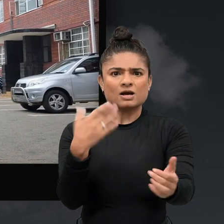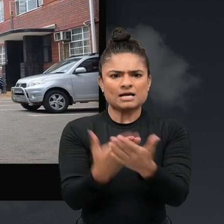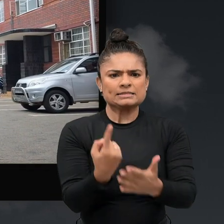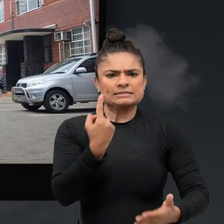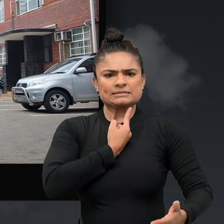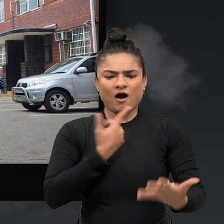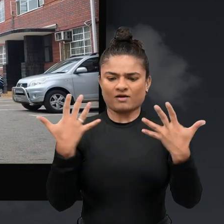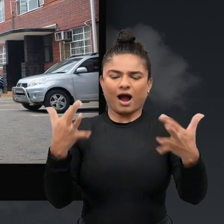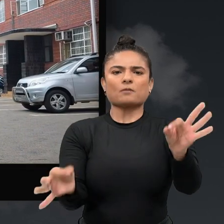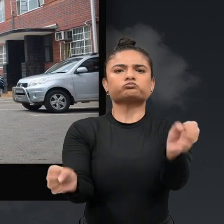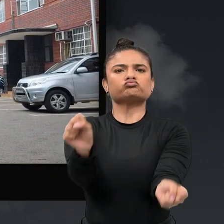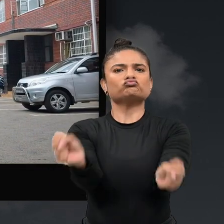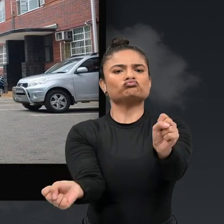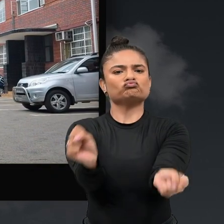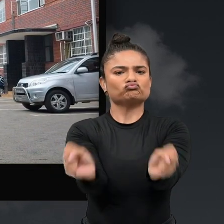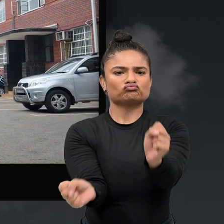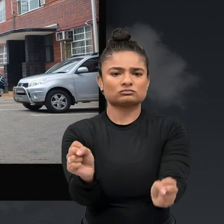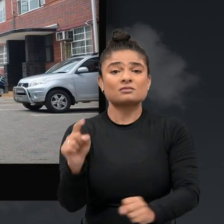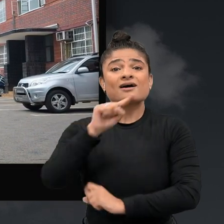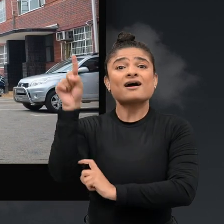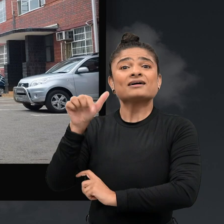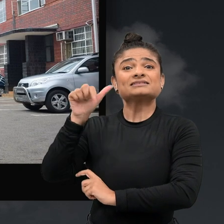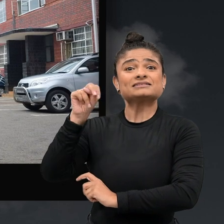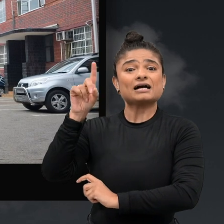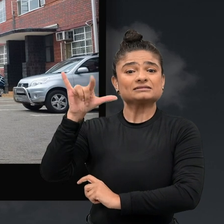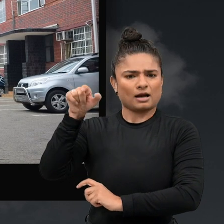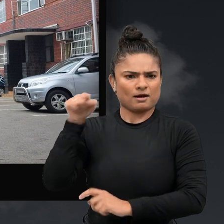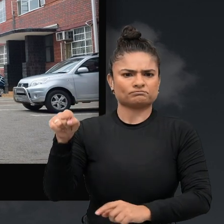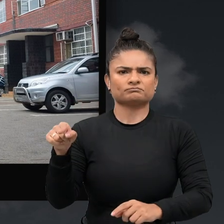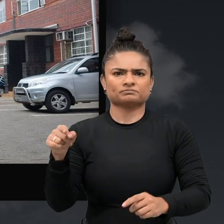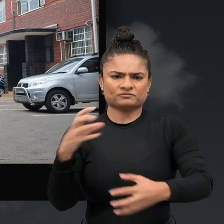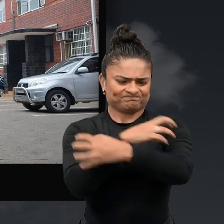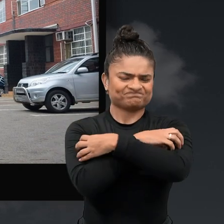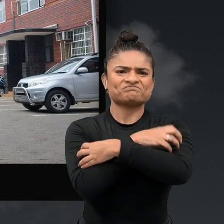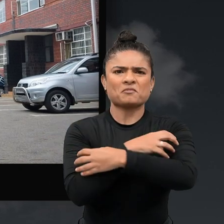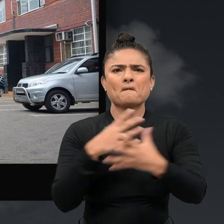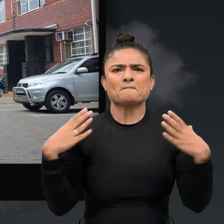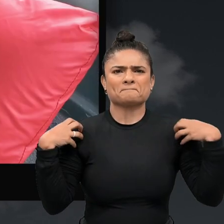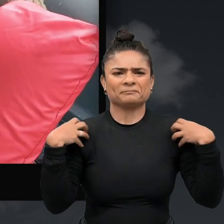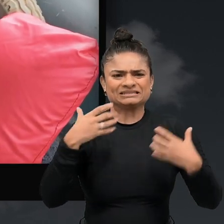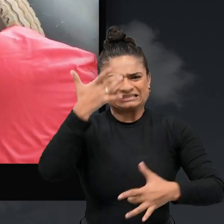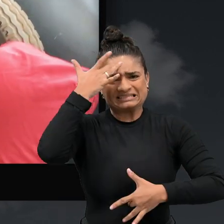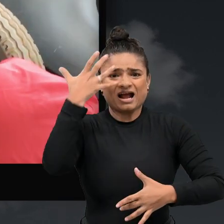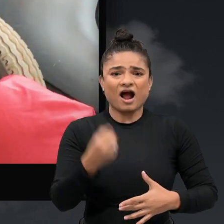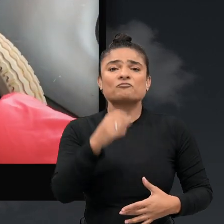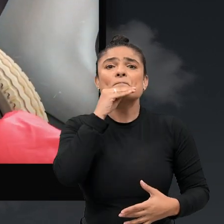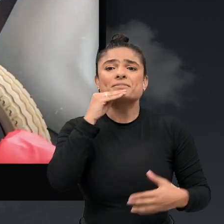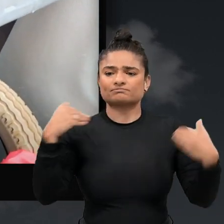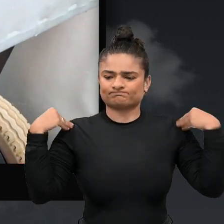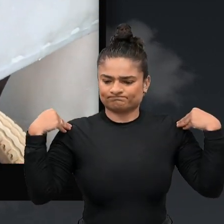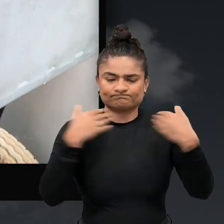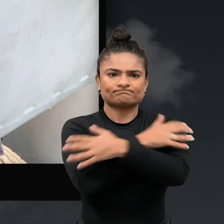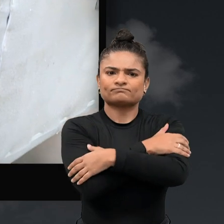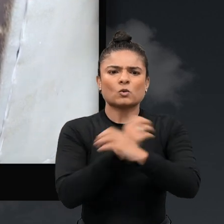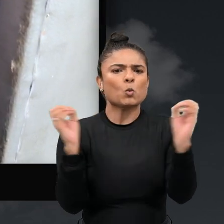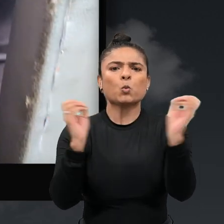Everything can be controlled with their hands. Zandile Makhlangu has muscular dystrophy which has left her with no hand